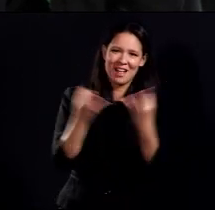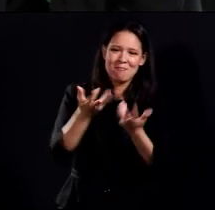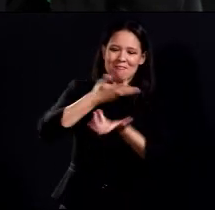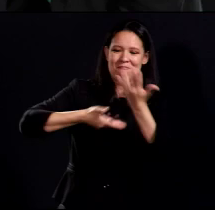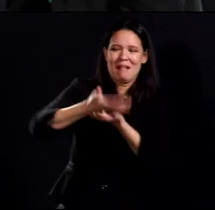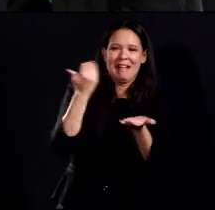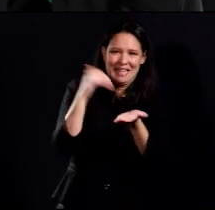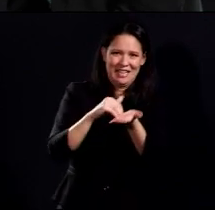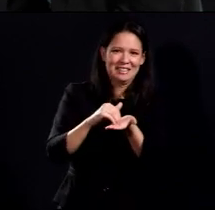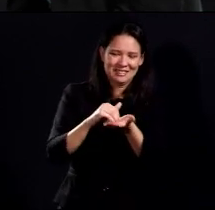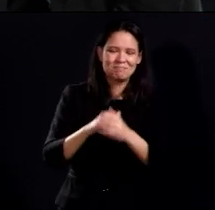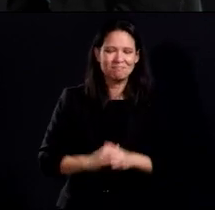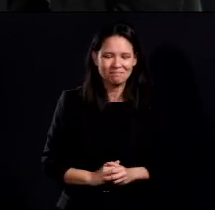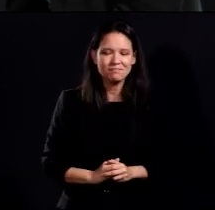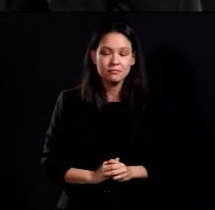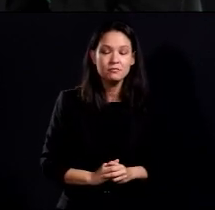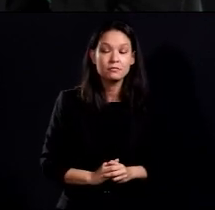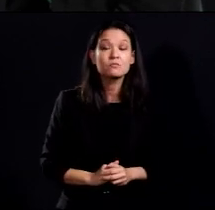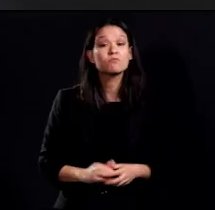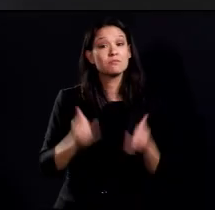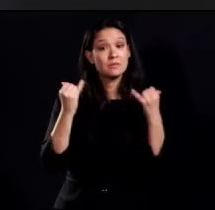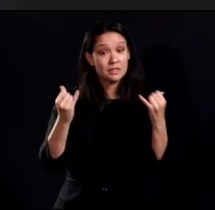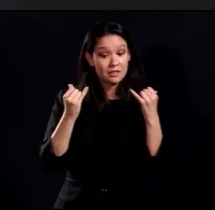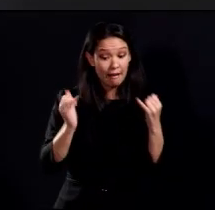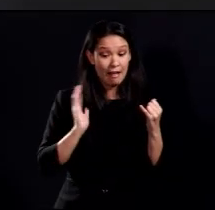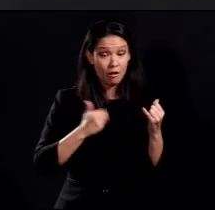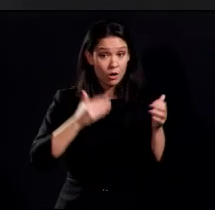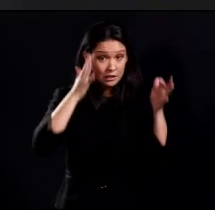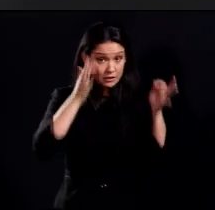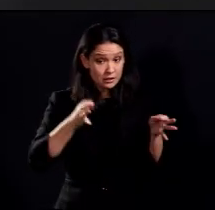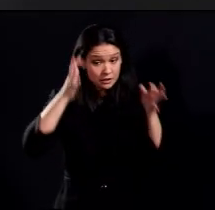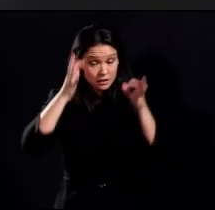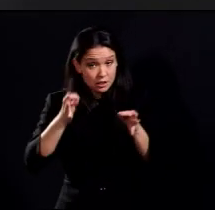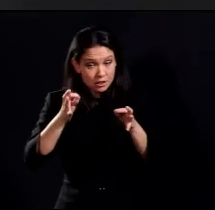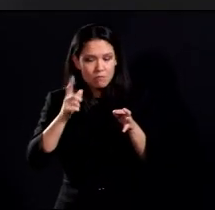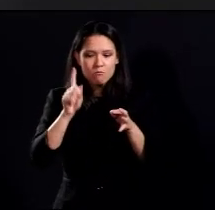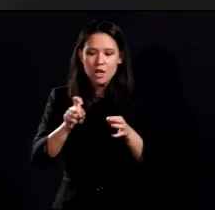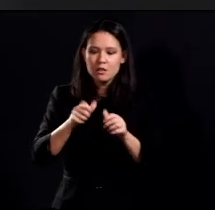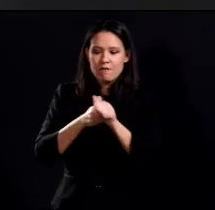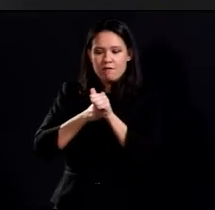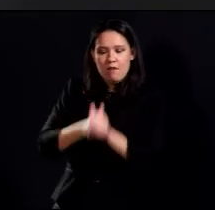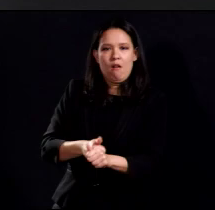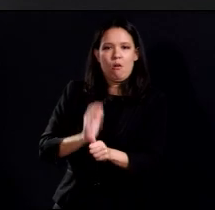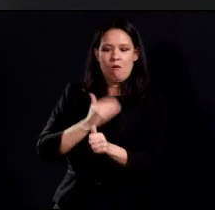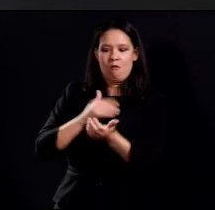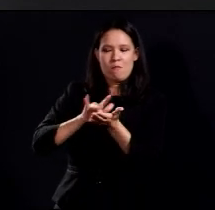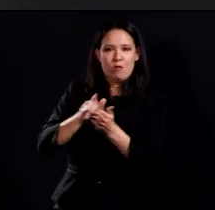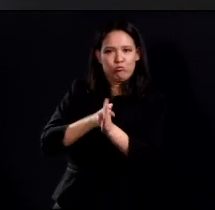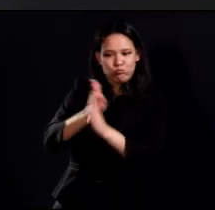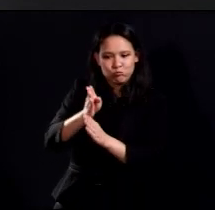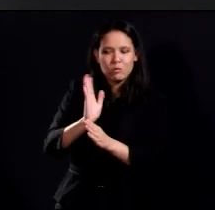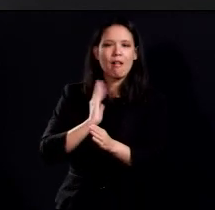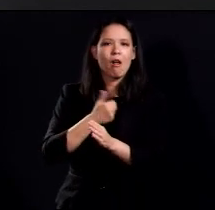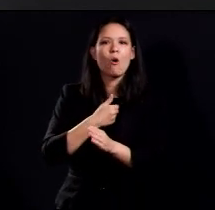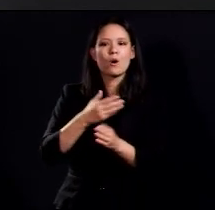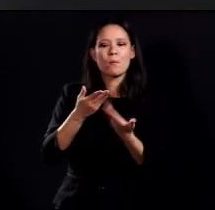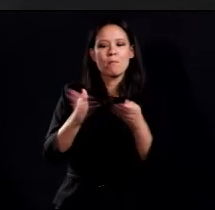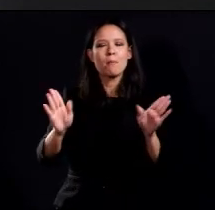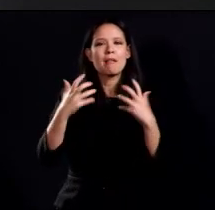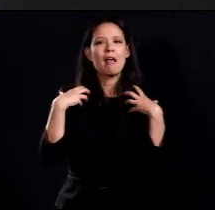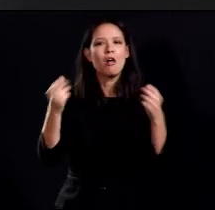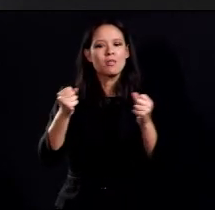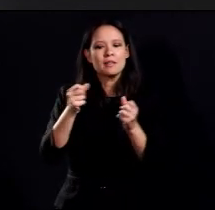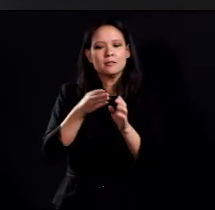today. As we make these decisions, we have to rely on our medical professionals, our epidemiologists, our public health specialists